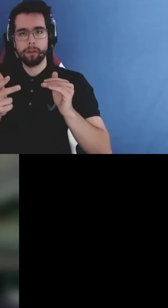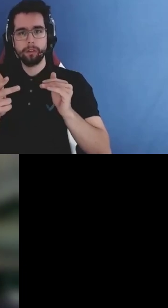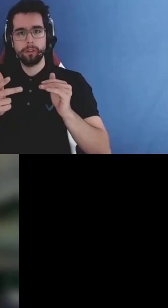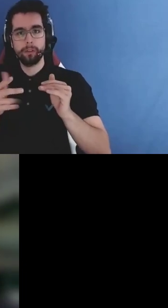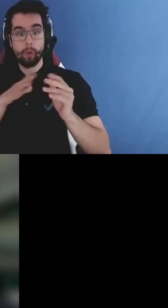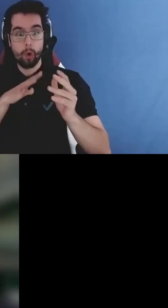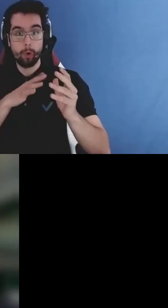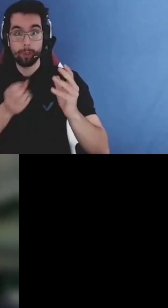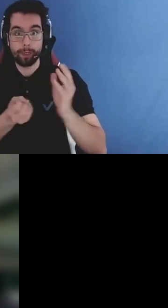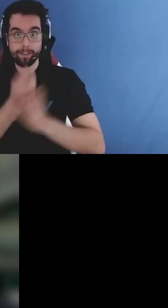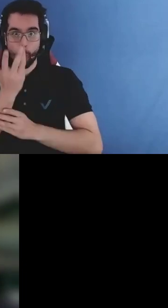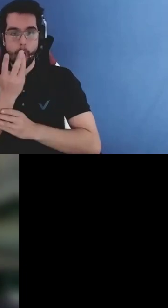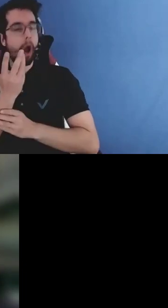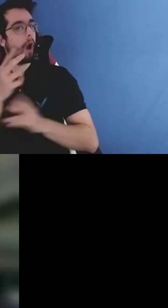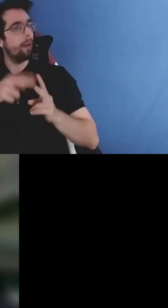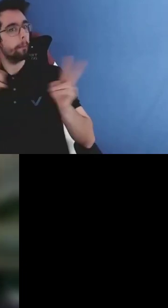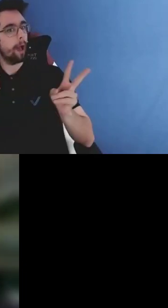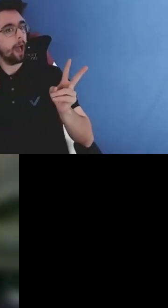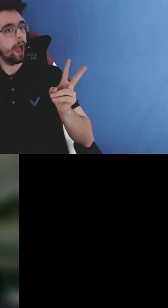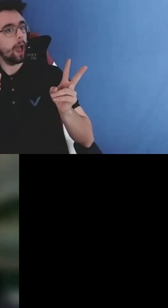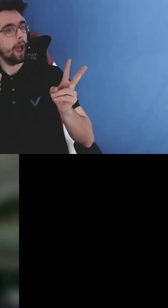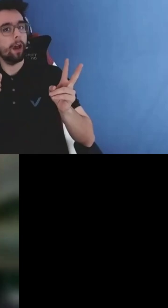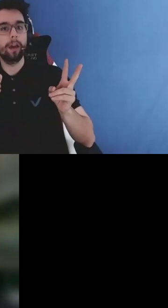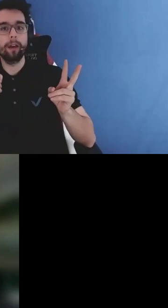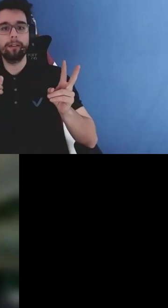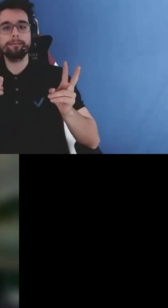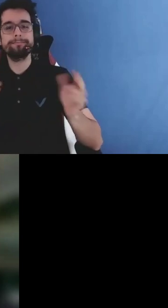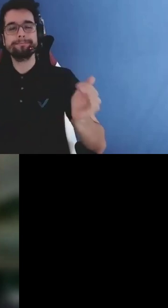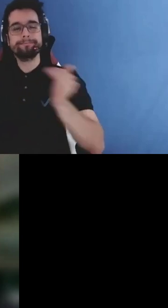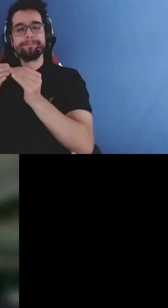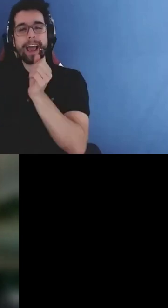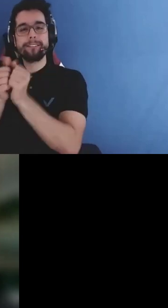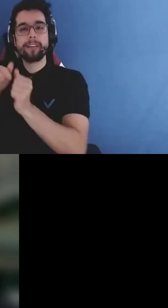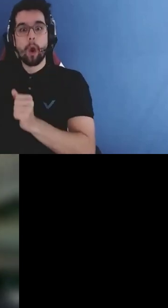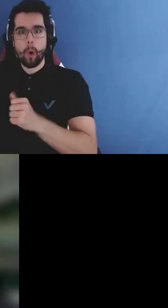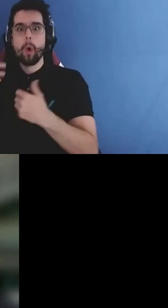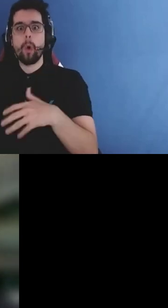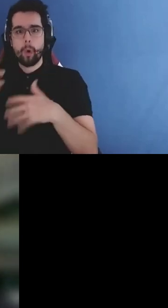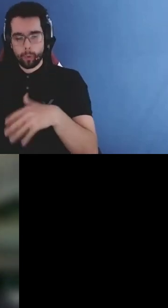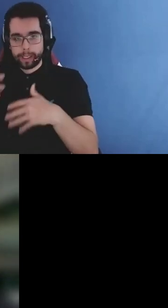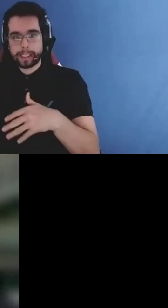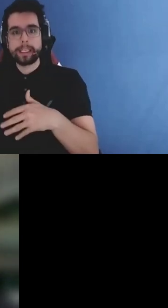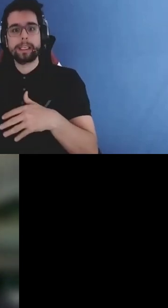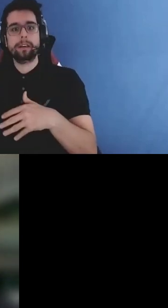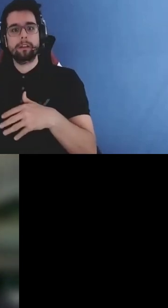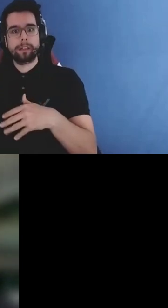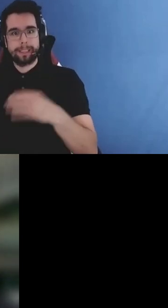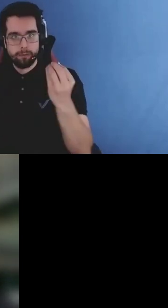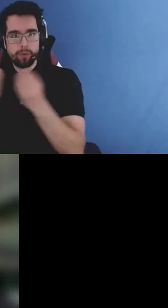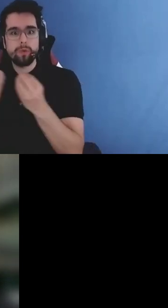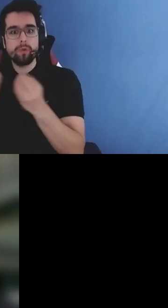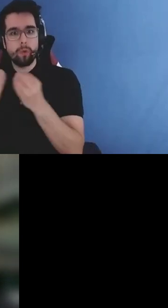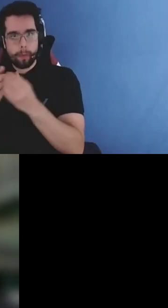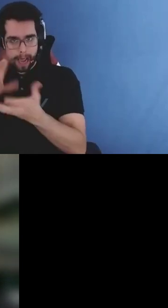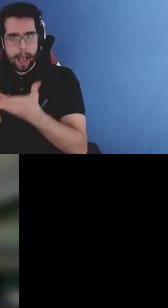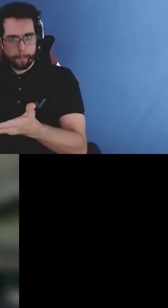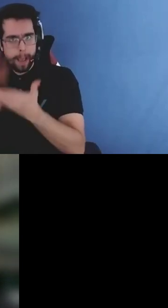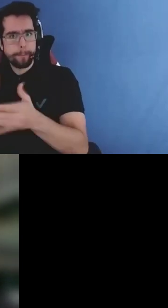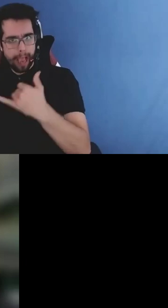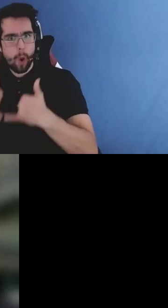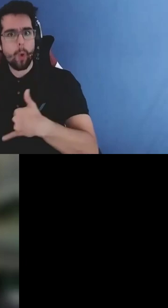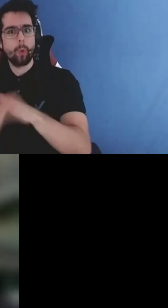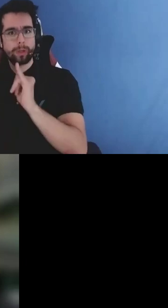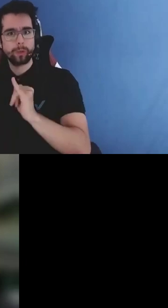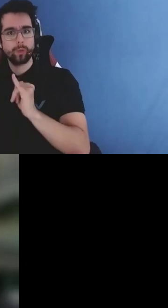because as you will have noticed every single one of these options involved more learning that's the opportunity i